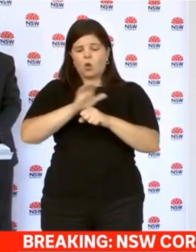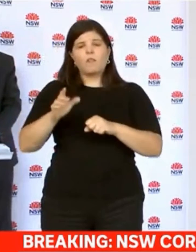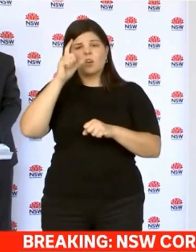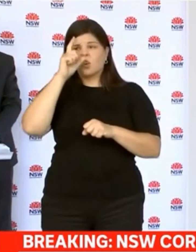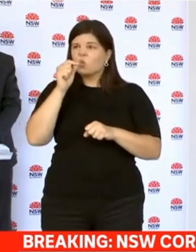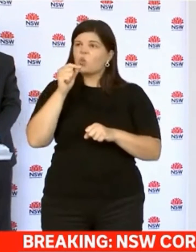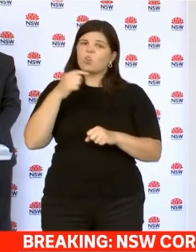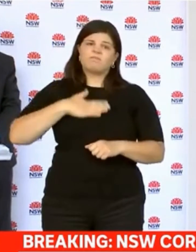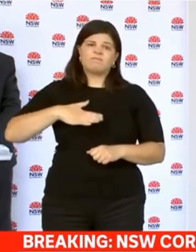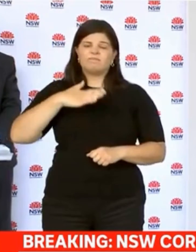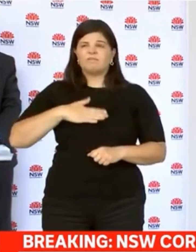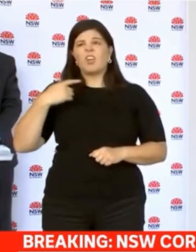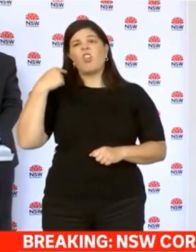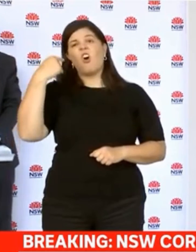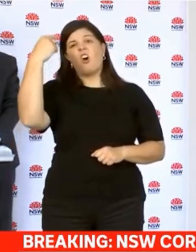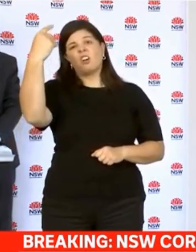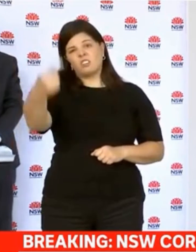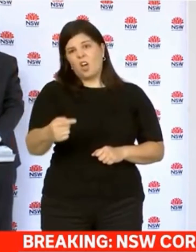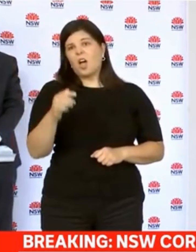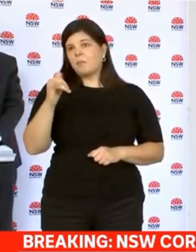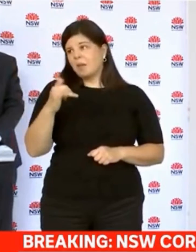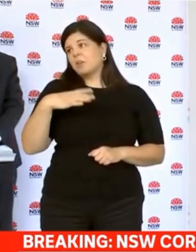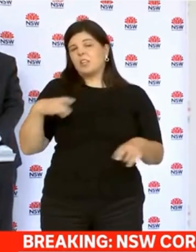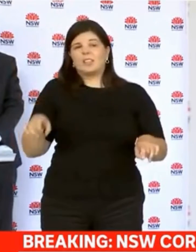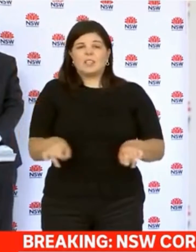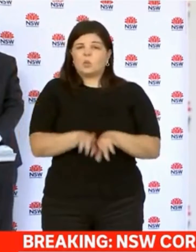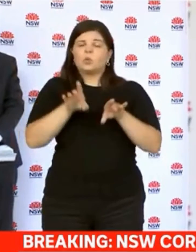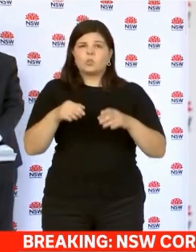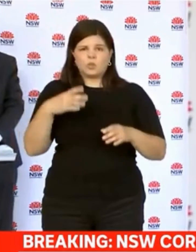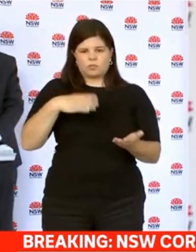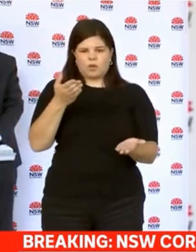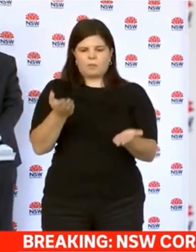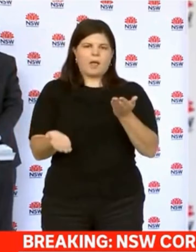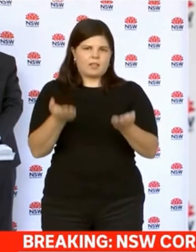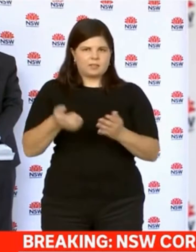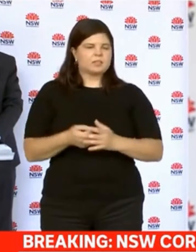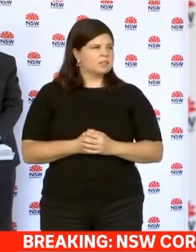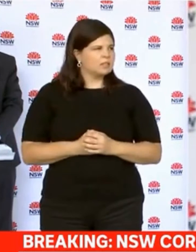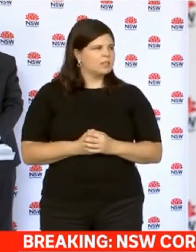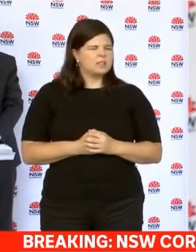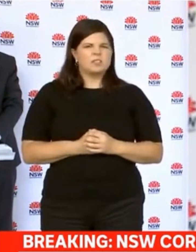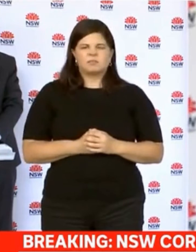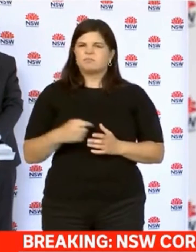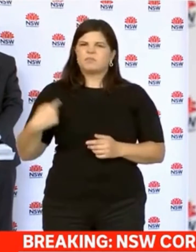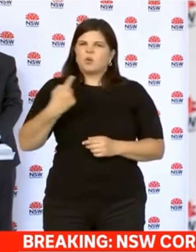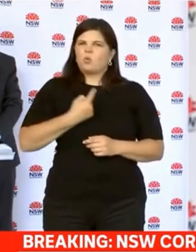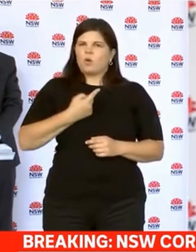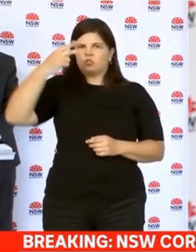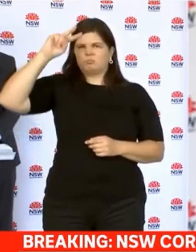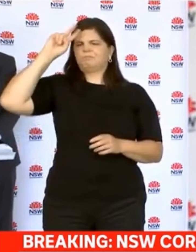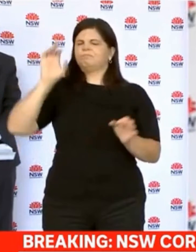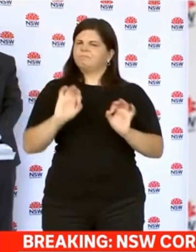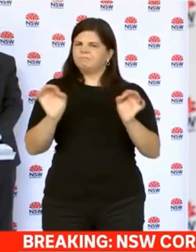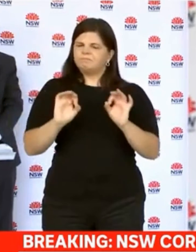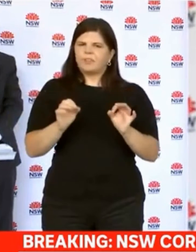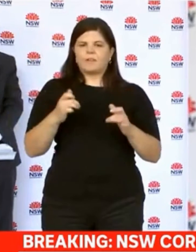given it could be with us for longer than what we would hope. And that's why it's really important to have those settings in New South Wales. We stand by those settings,